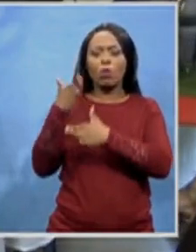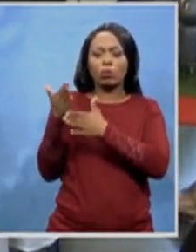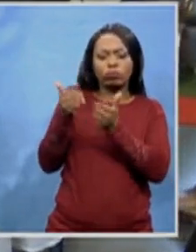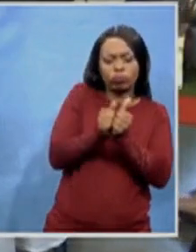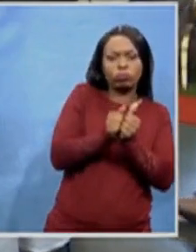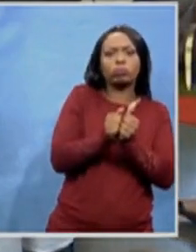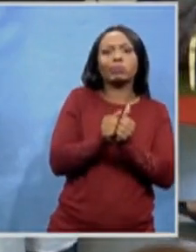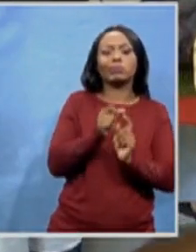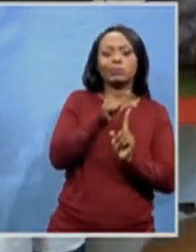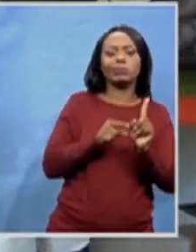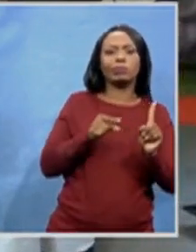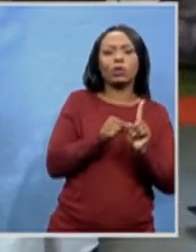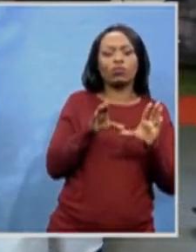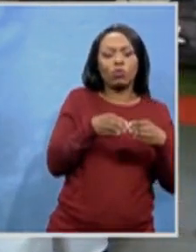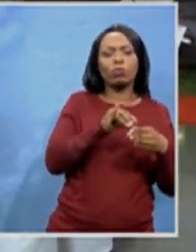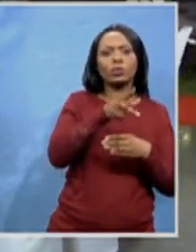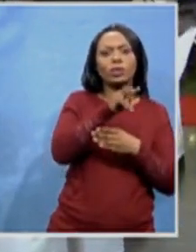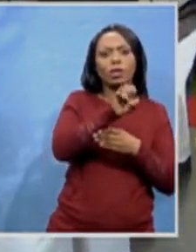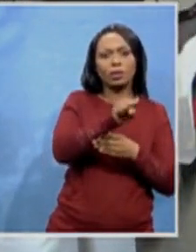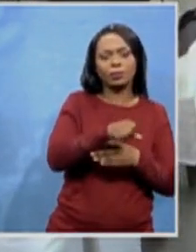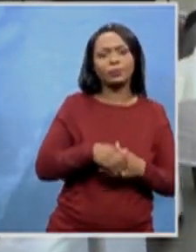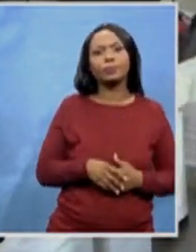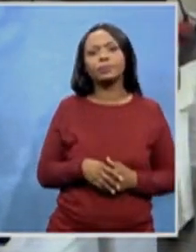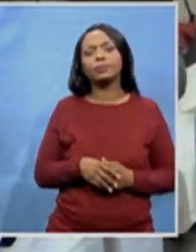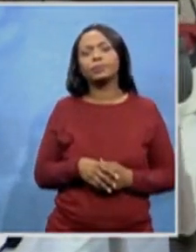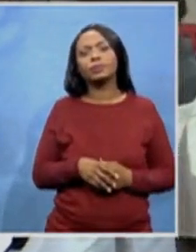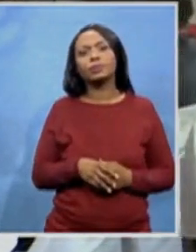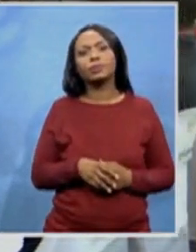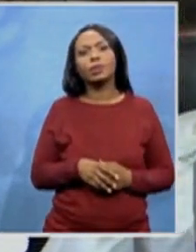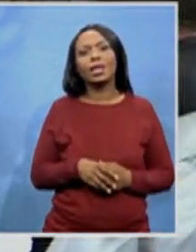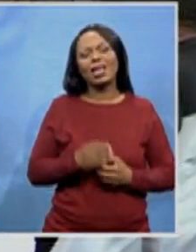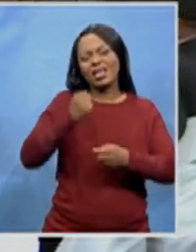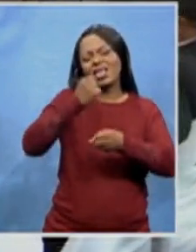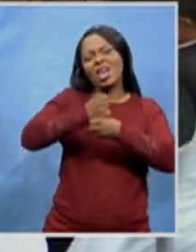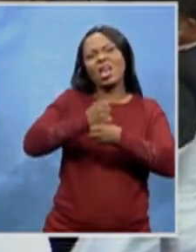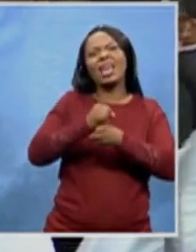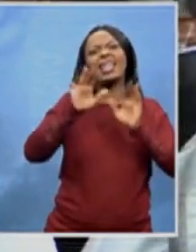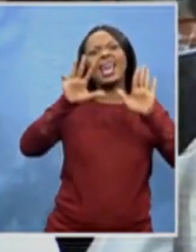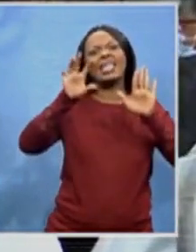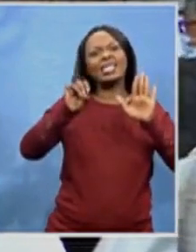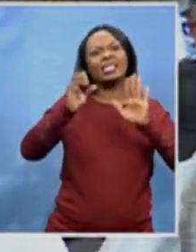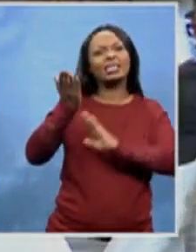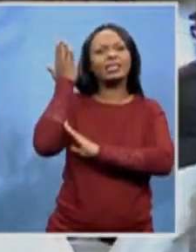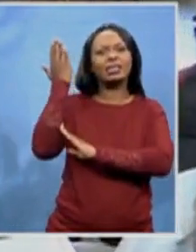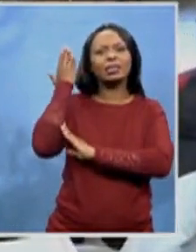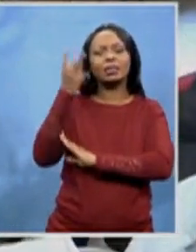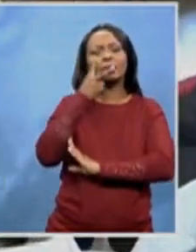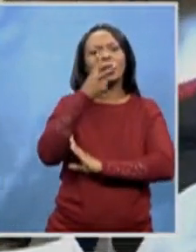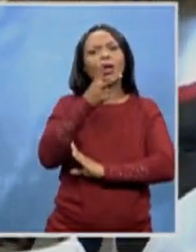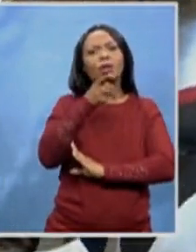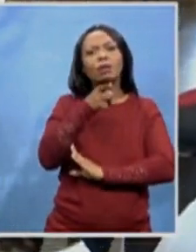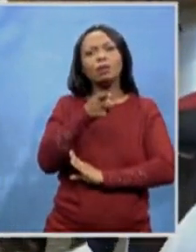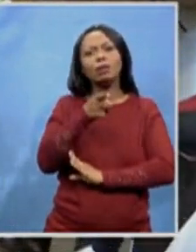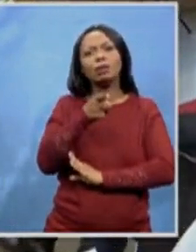When, in the 90s, we saw the release of Babu Nelson Mandela and the